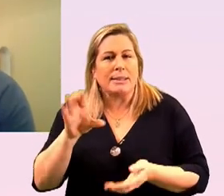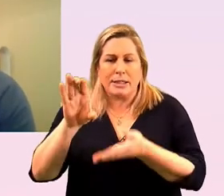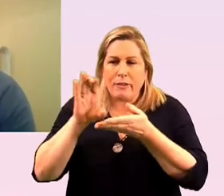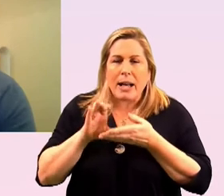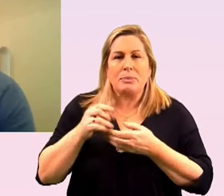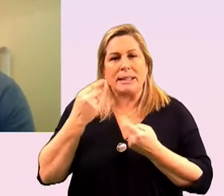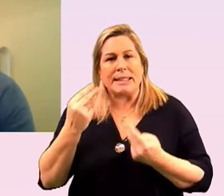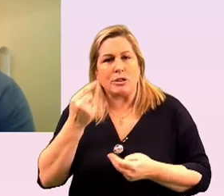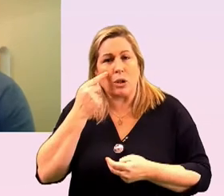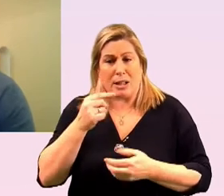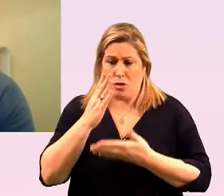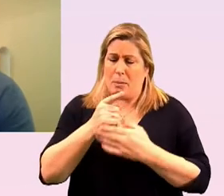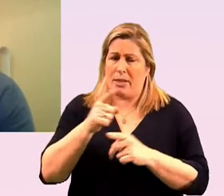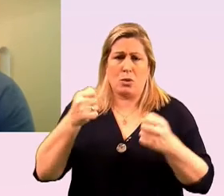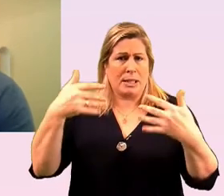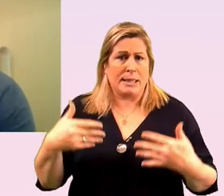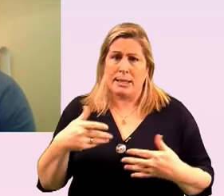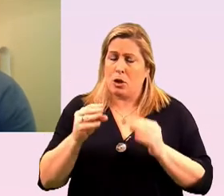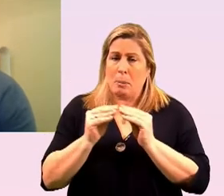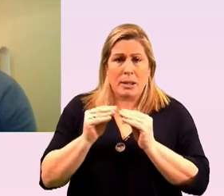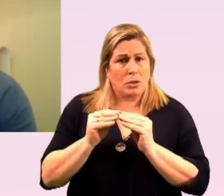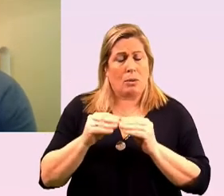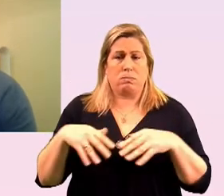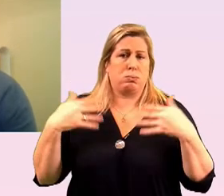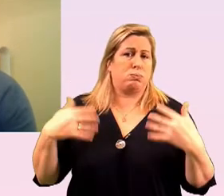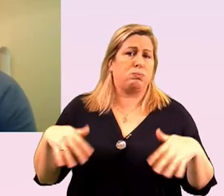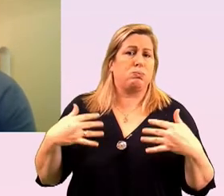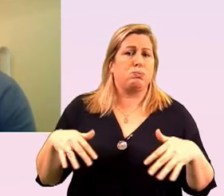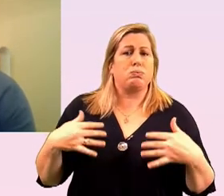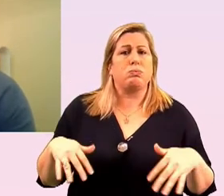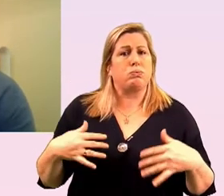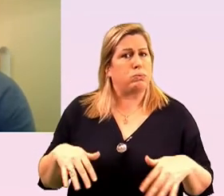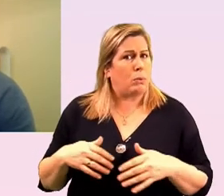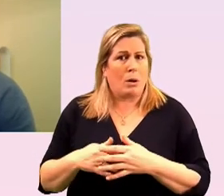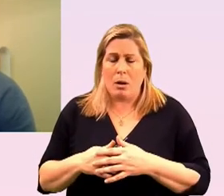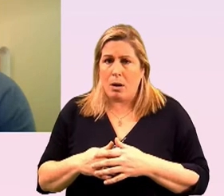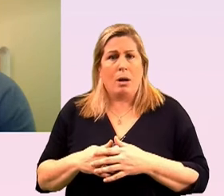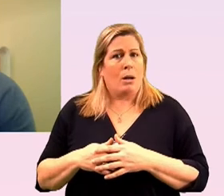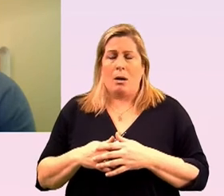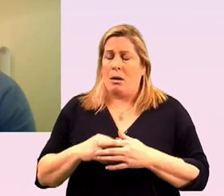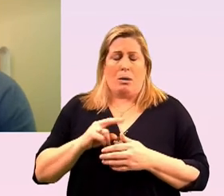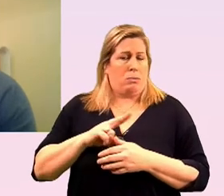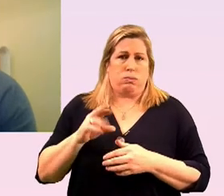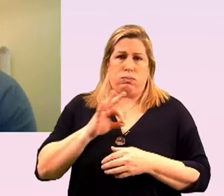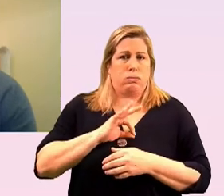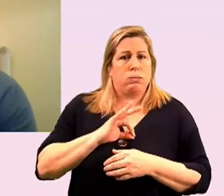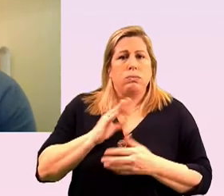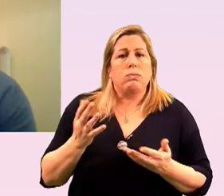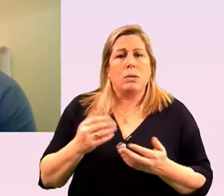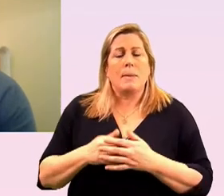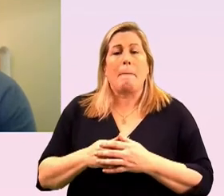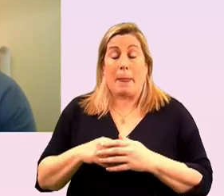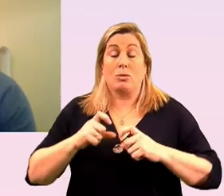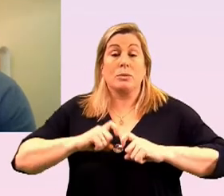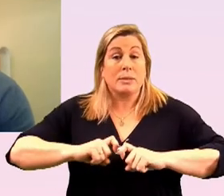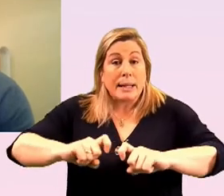those statistics that you cite are are really um very very uh disturbing so yeah sustainability